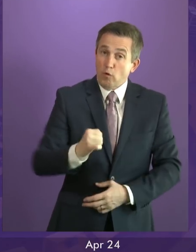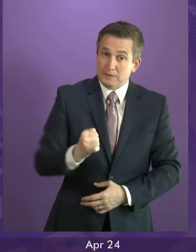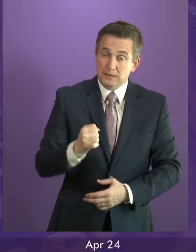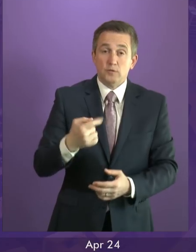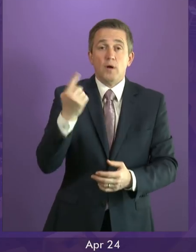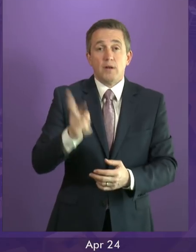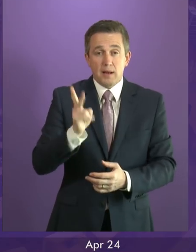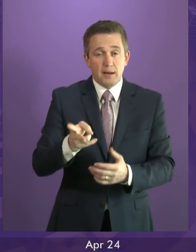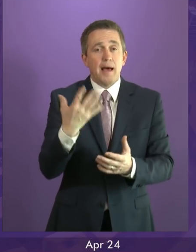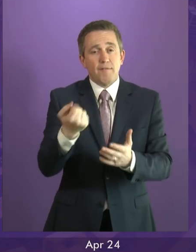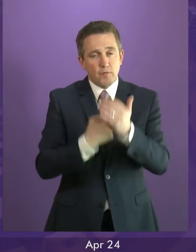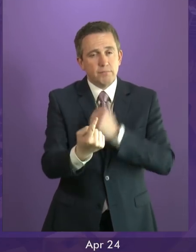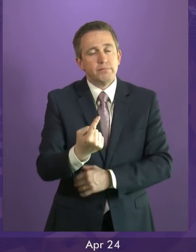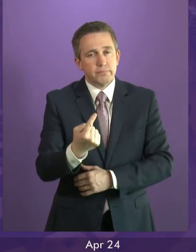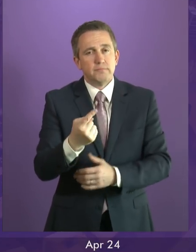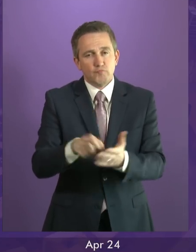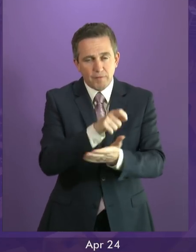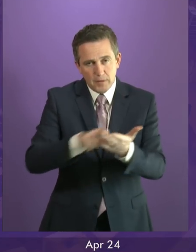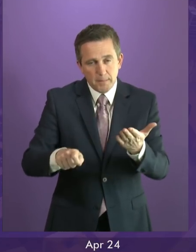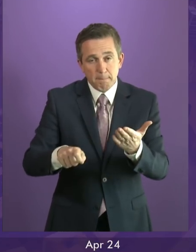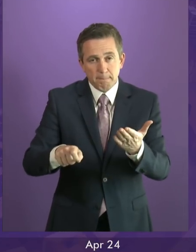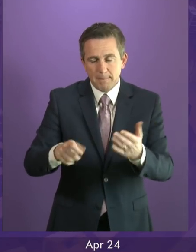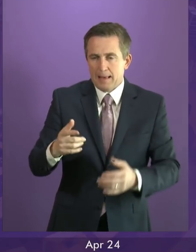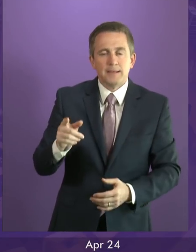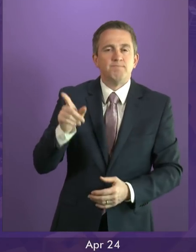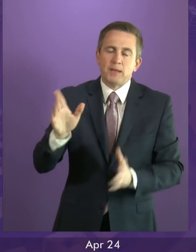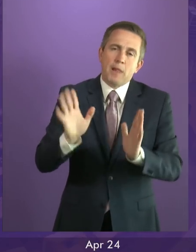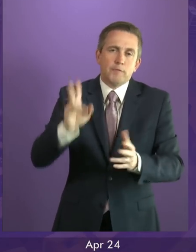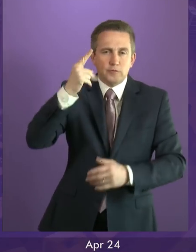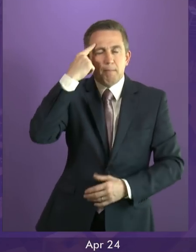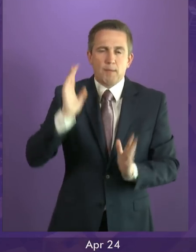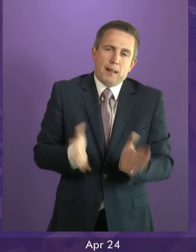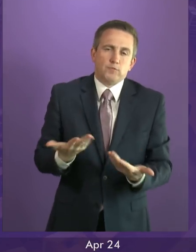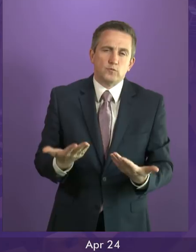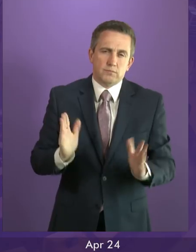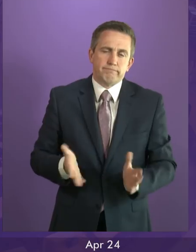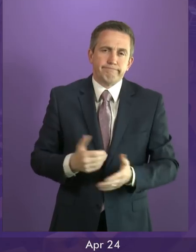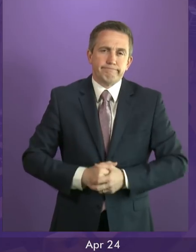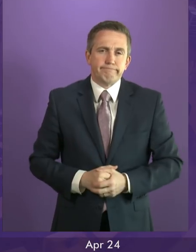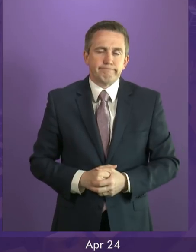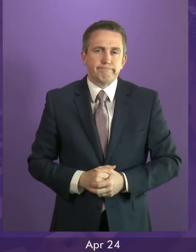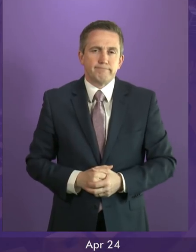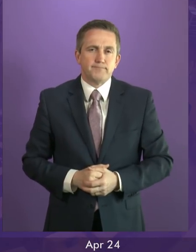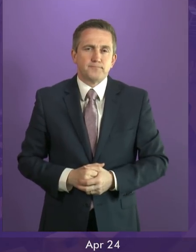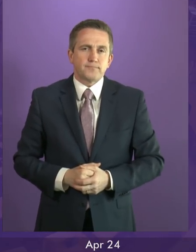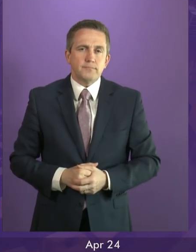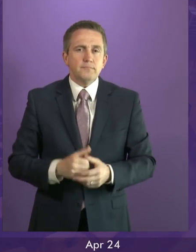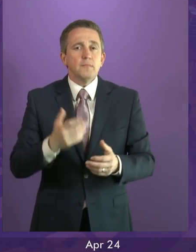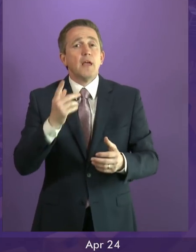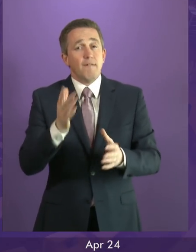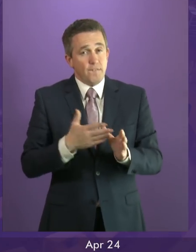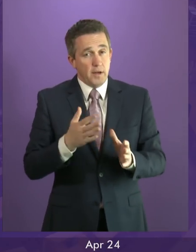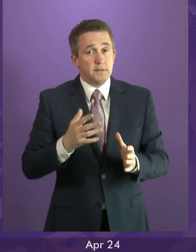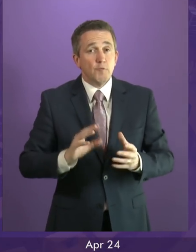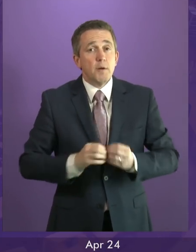I believe that that position will prove to be unsustainable. However, by making progress with primary legislation